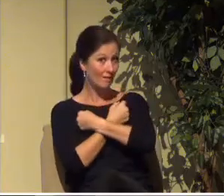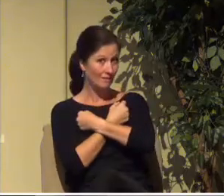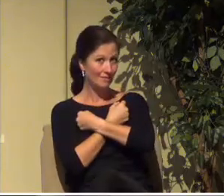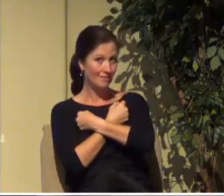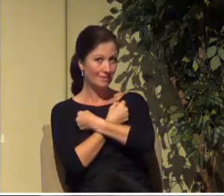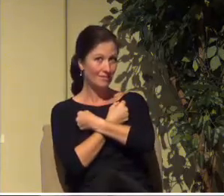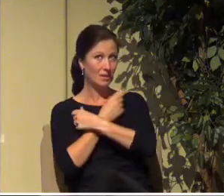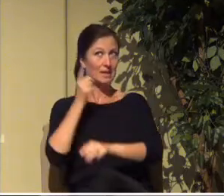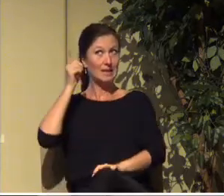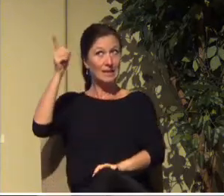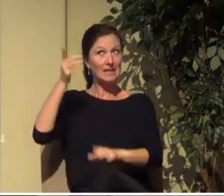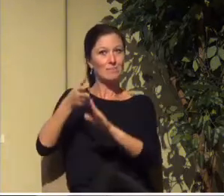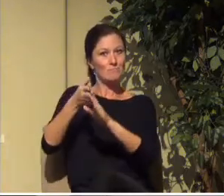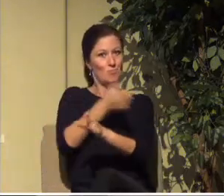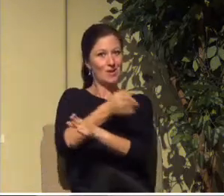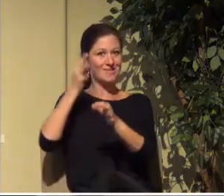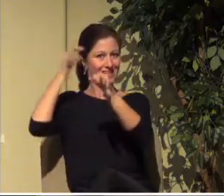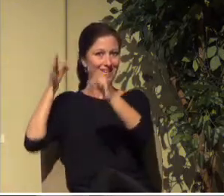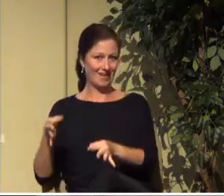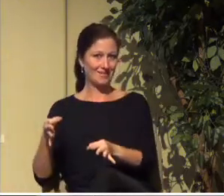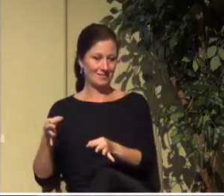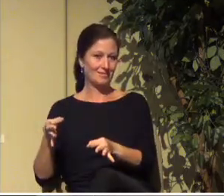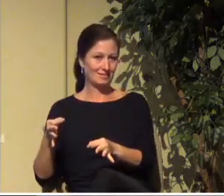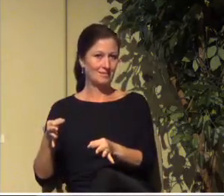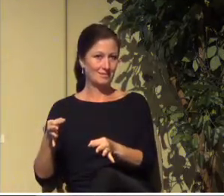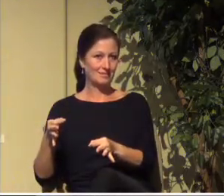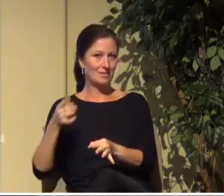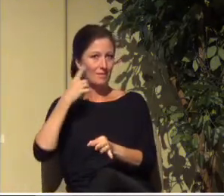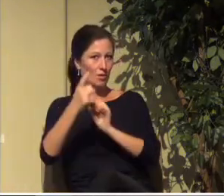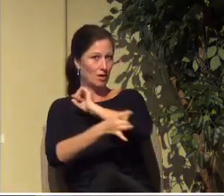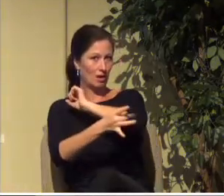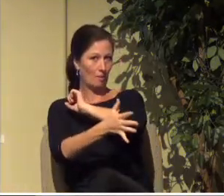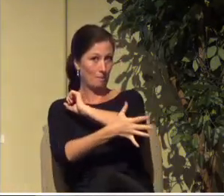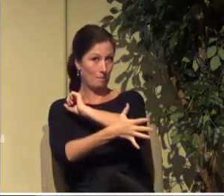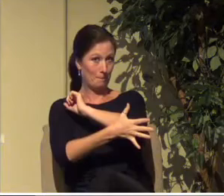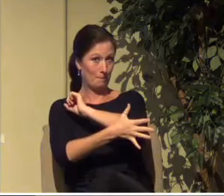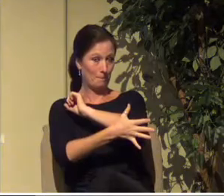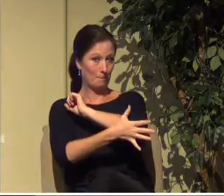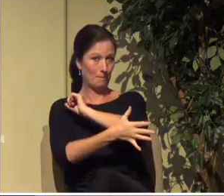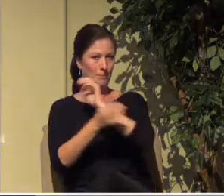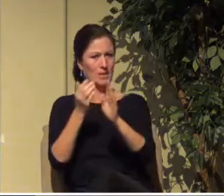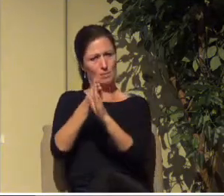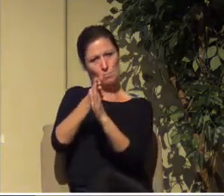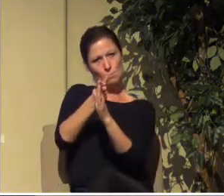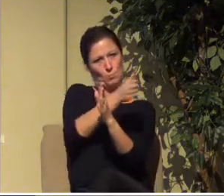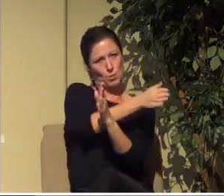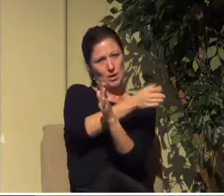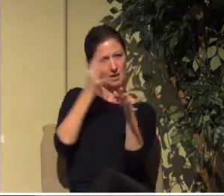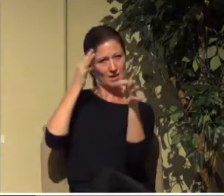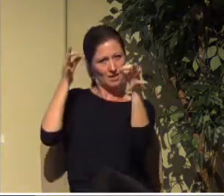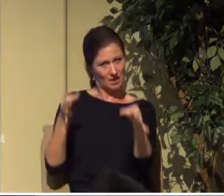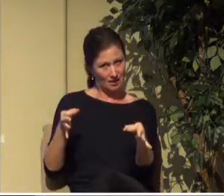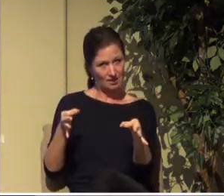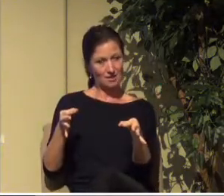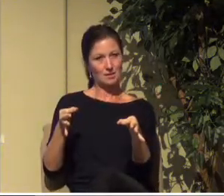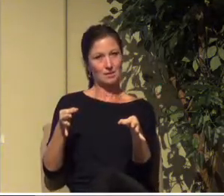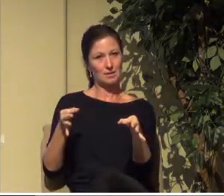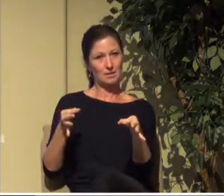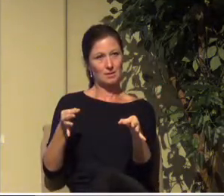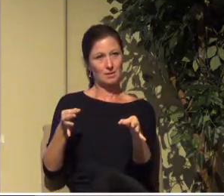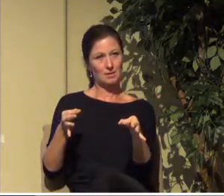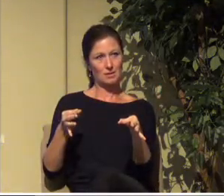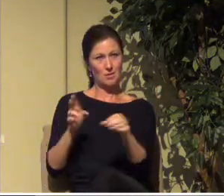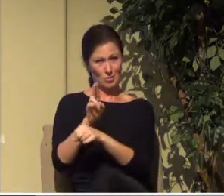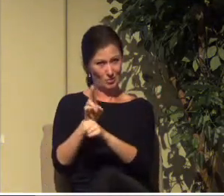predestined us for adoption. Predestination is described by love